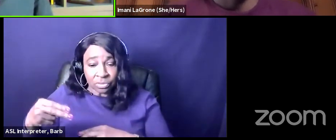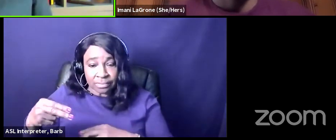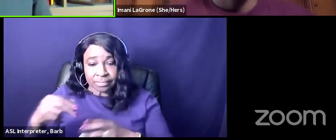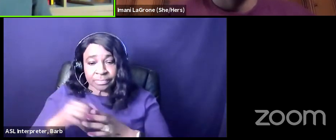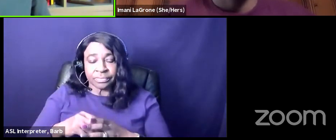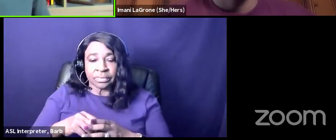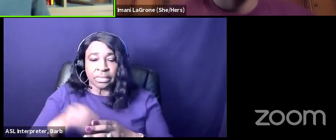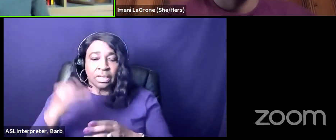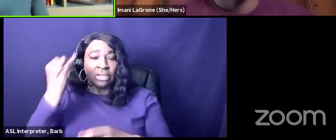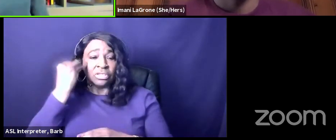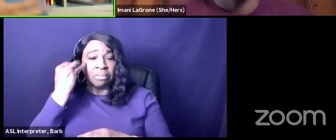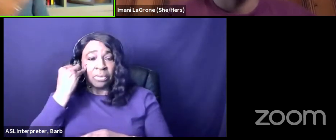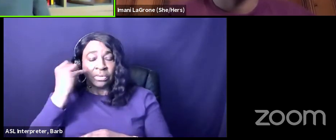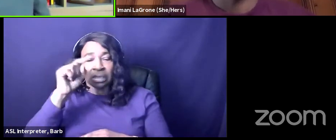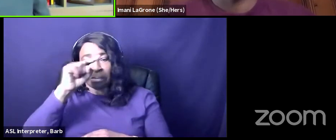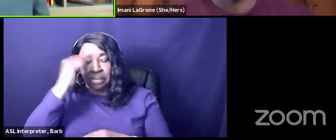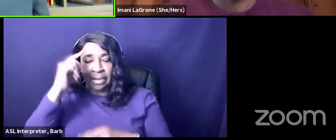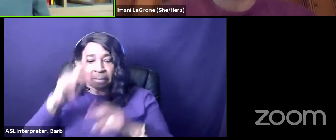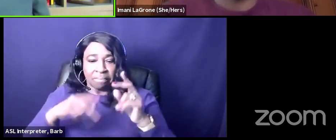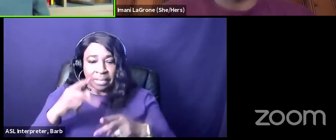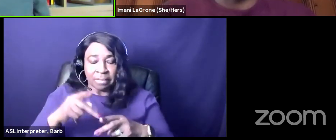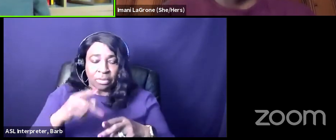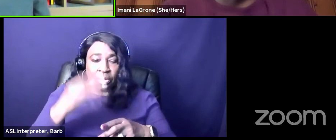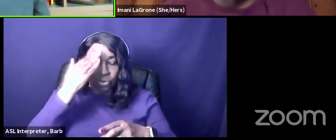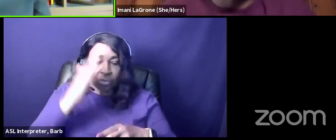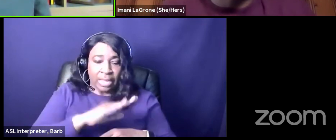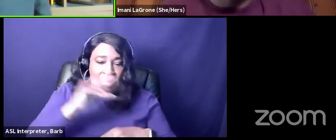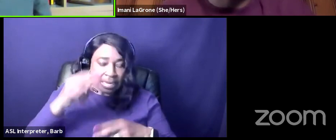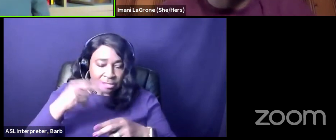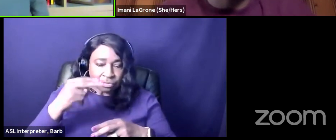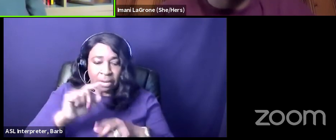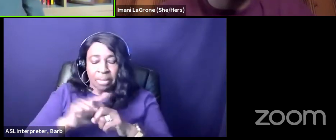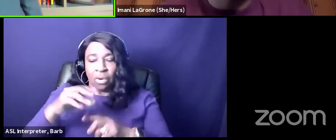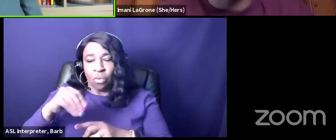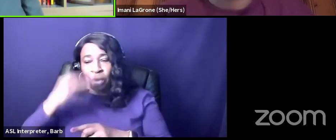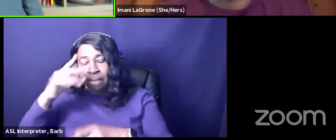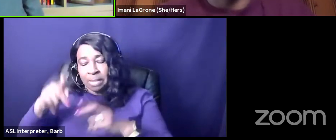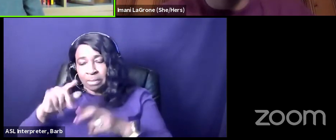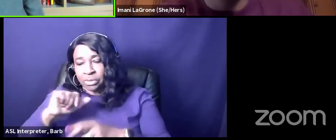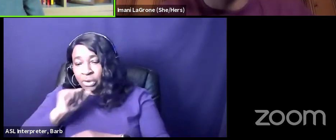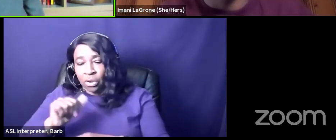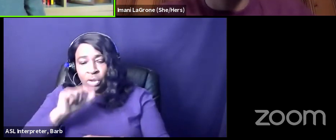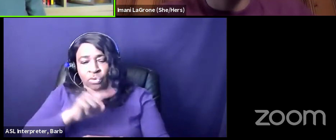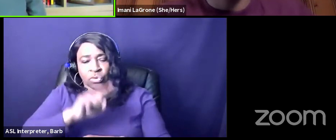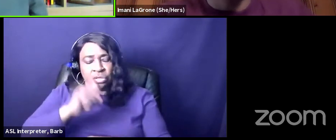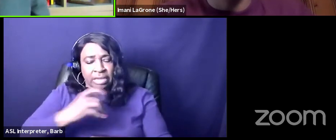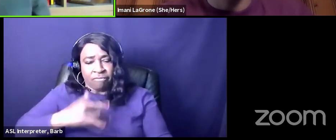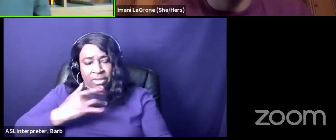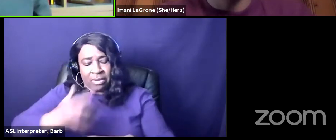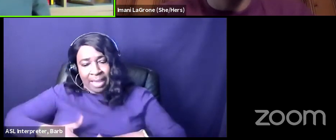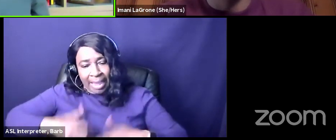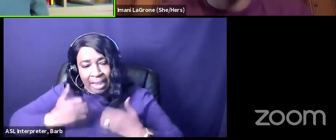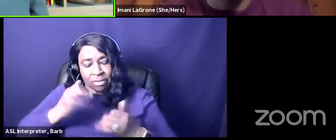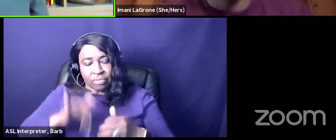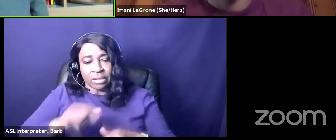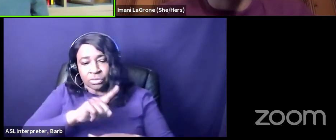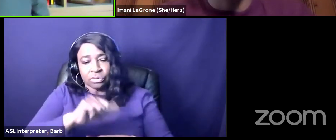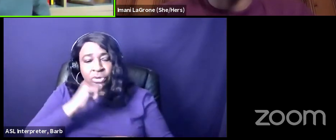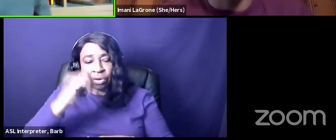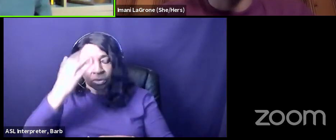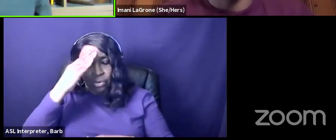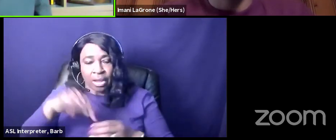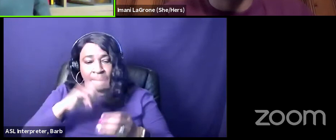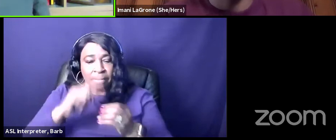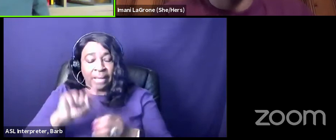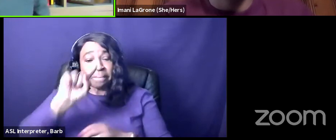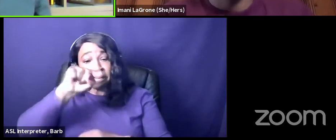let's just say black people know who she is but white people don't it's like you should feel angry that you don't know who she is she's a part of your country she